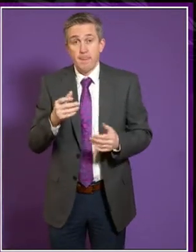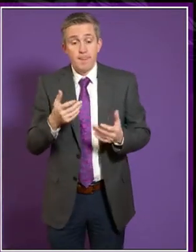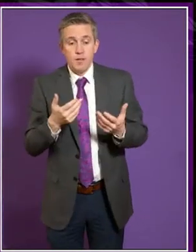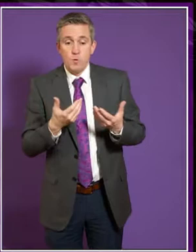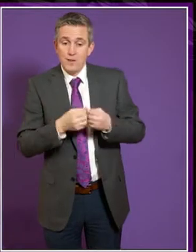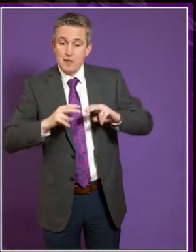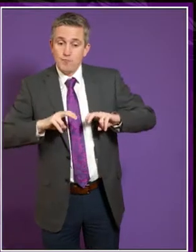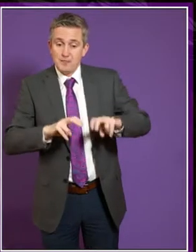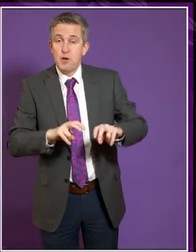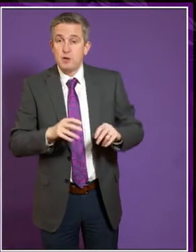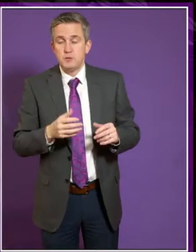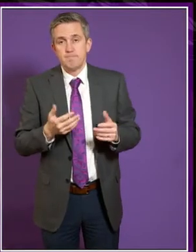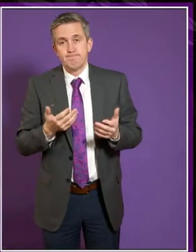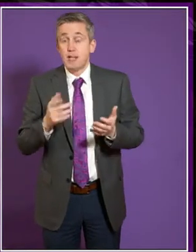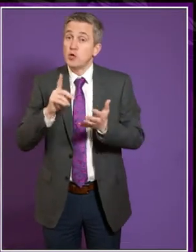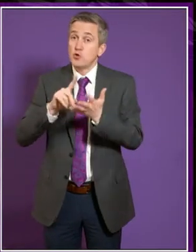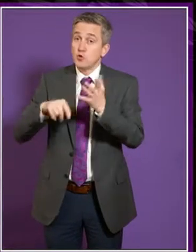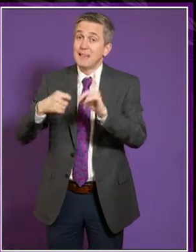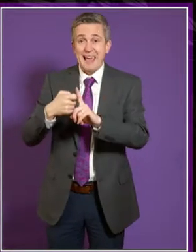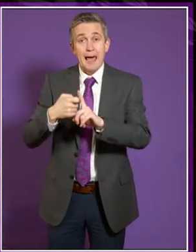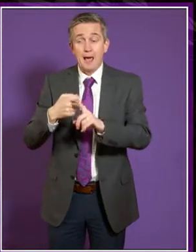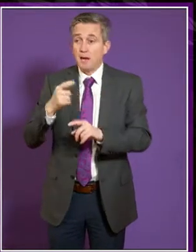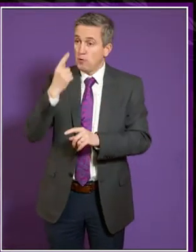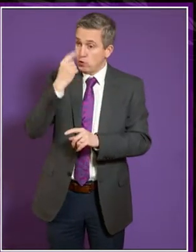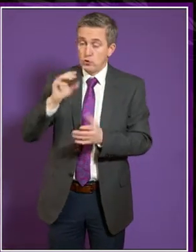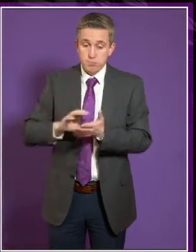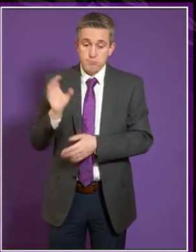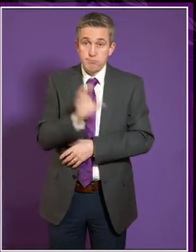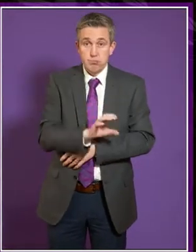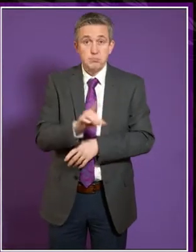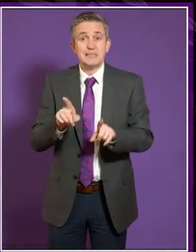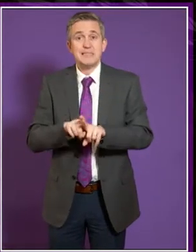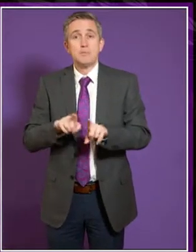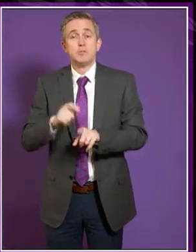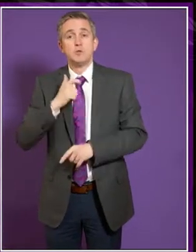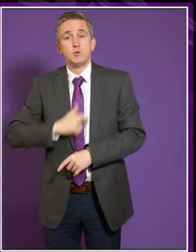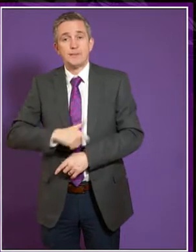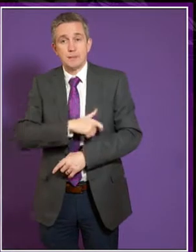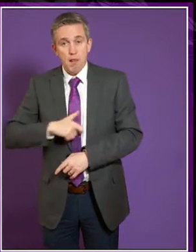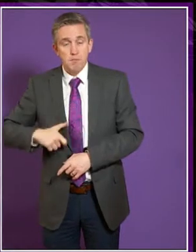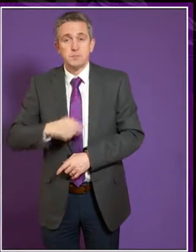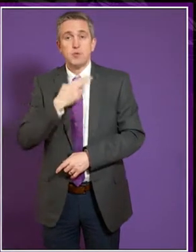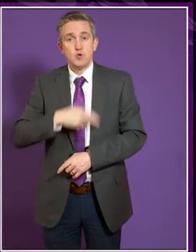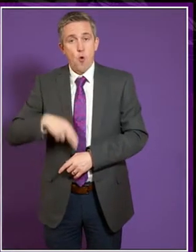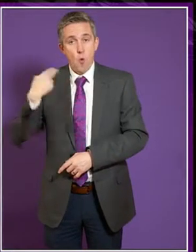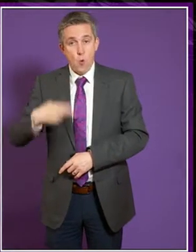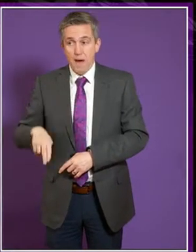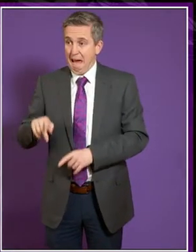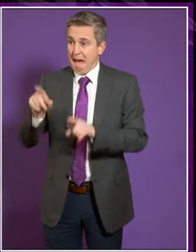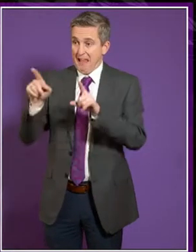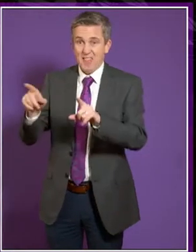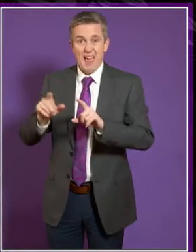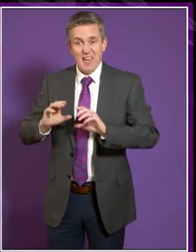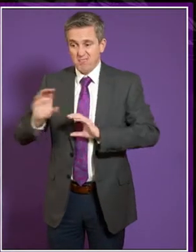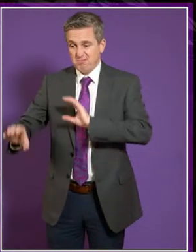it would be open to the UK to continue to contribute as Switzerland does, as Norway does. It would actually make very good economic